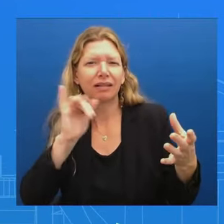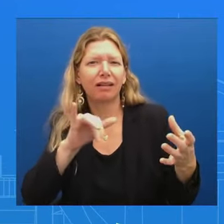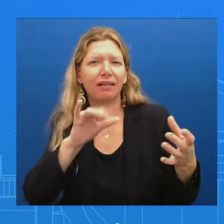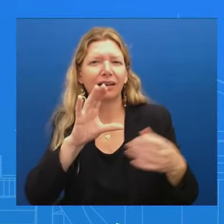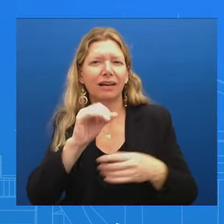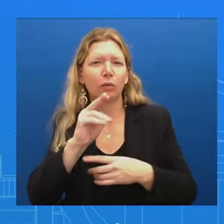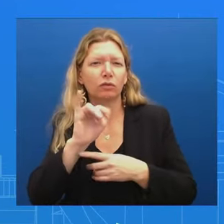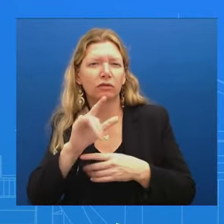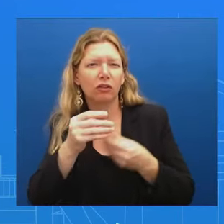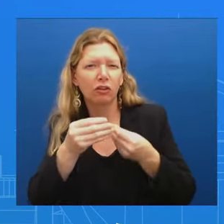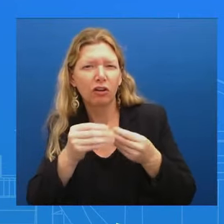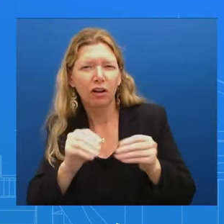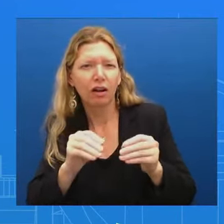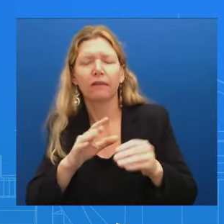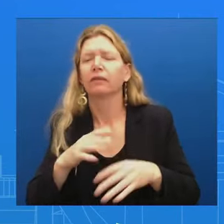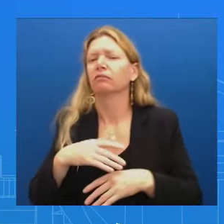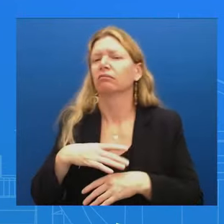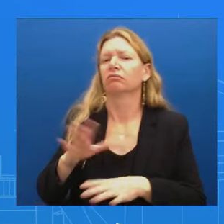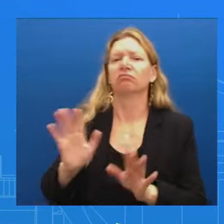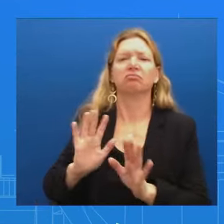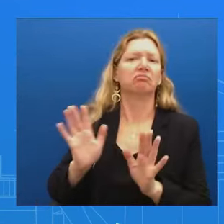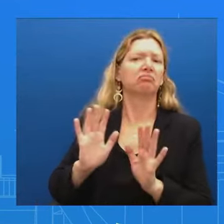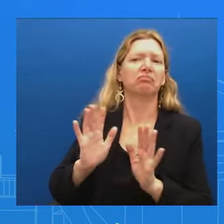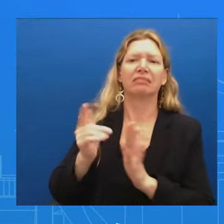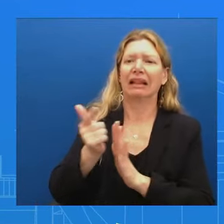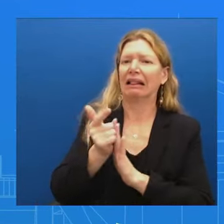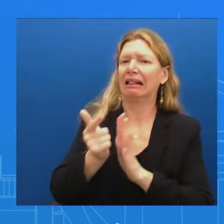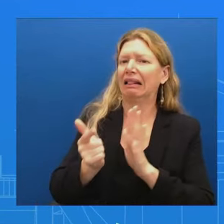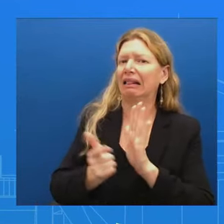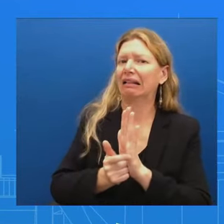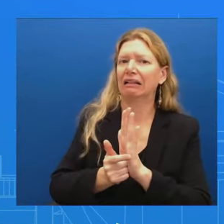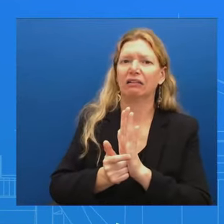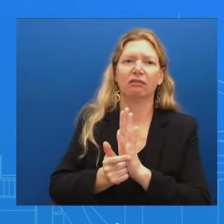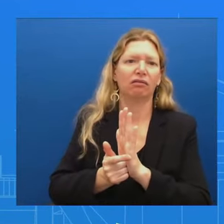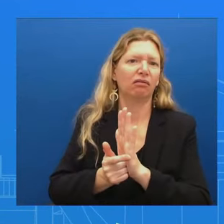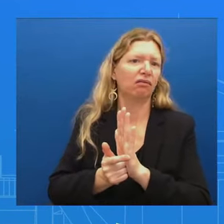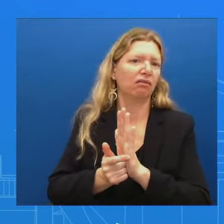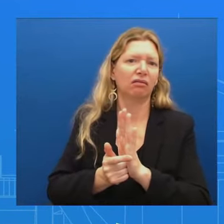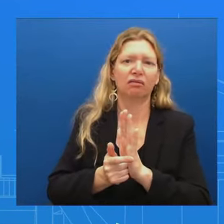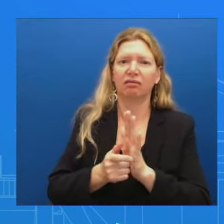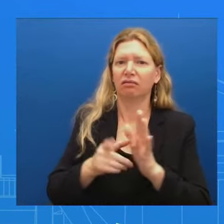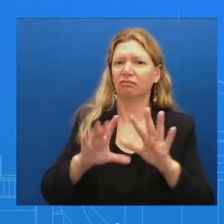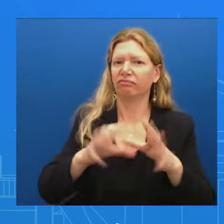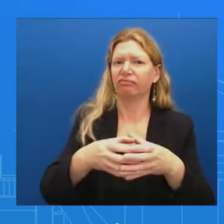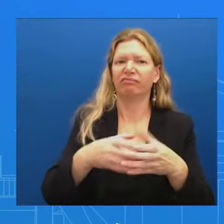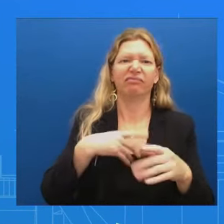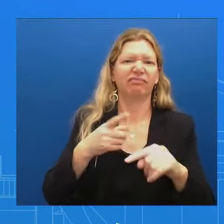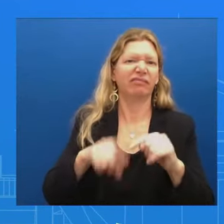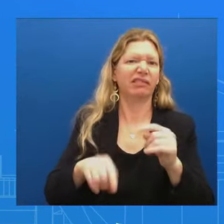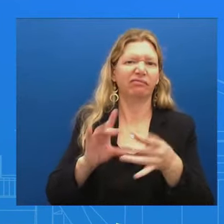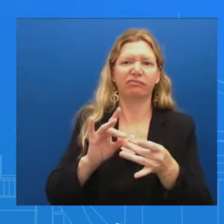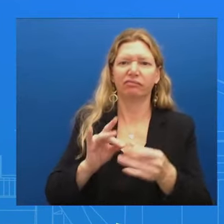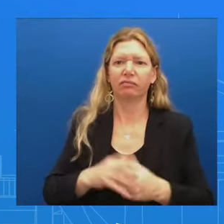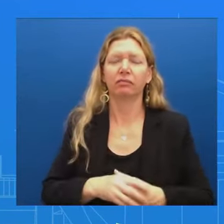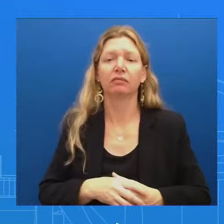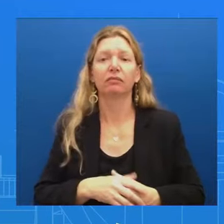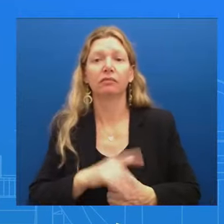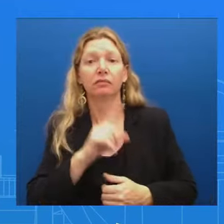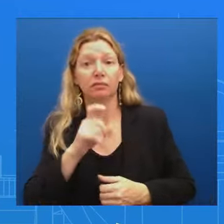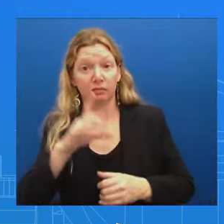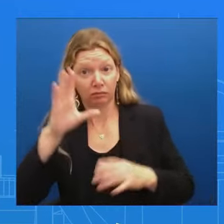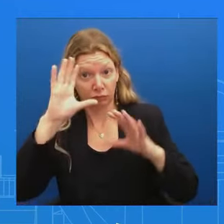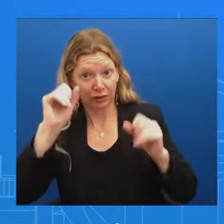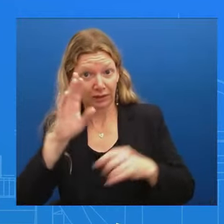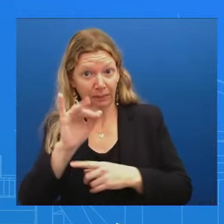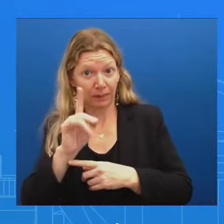answering those questions For the past couple of days They have to speak to that Has President Biden expressed the desire To have the full transcript release You have to to speak to the